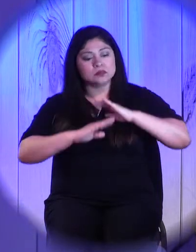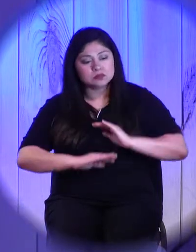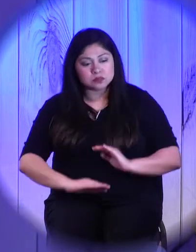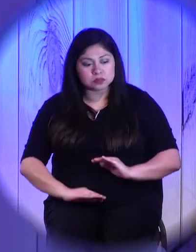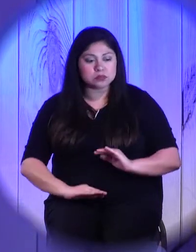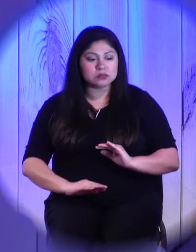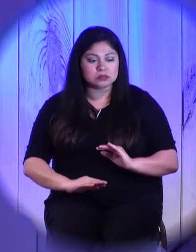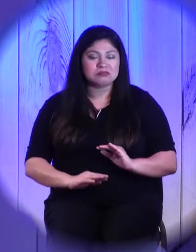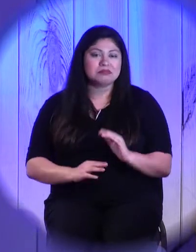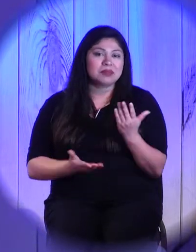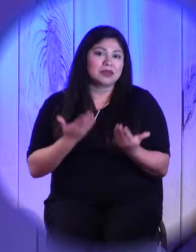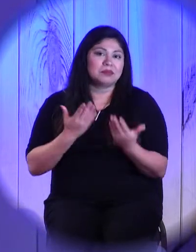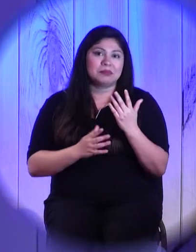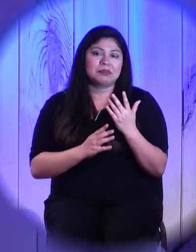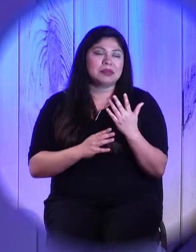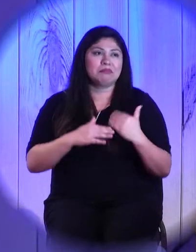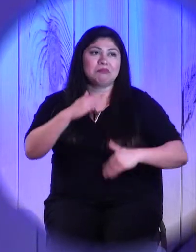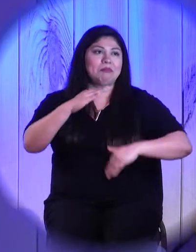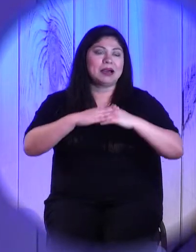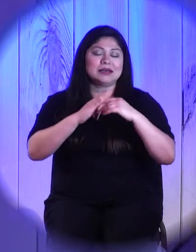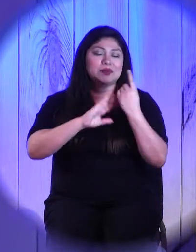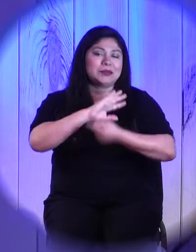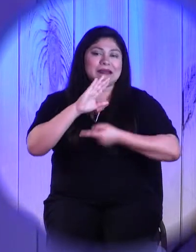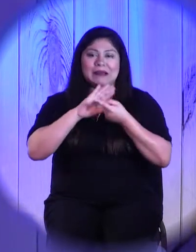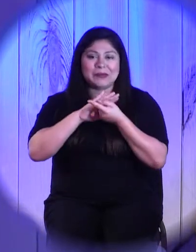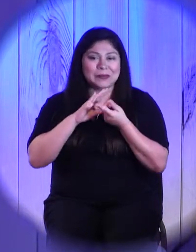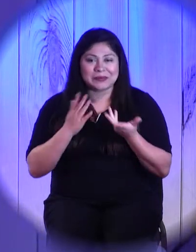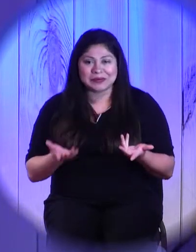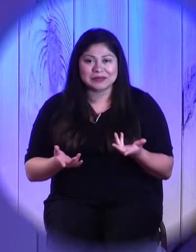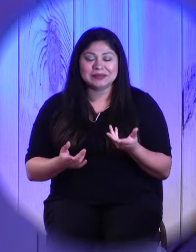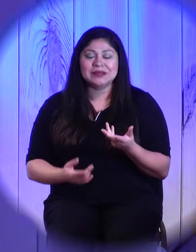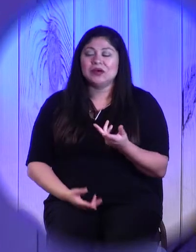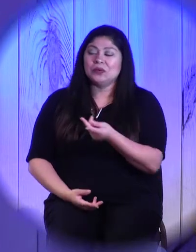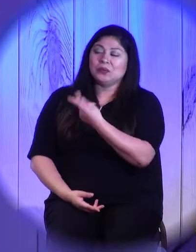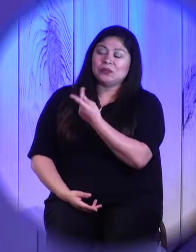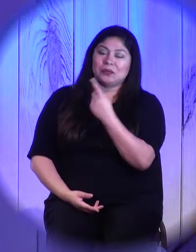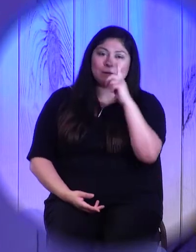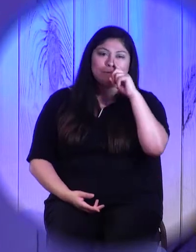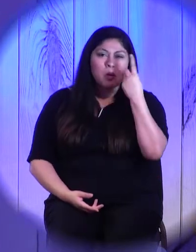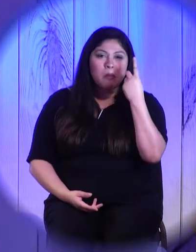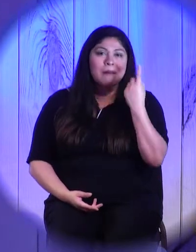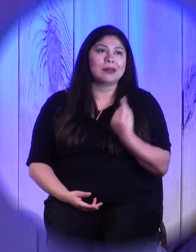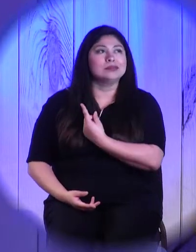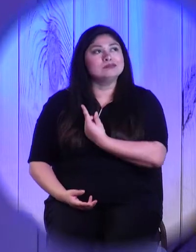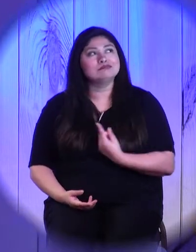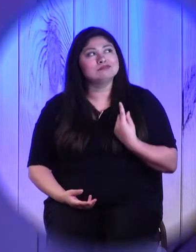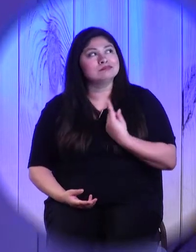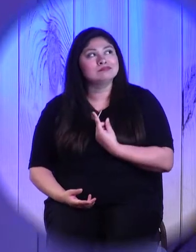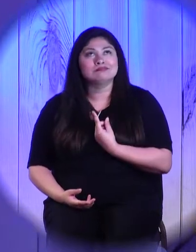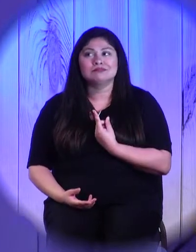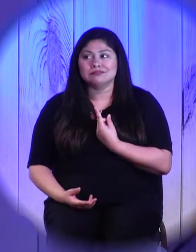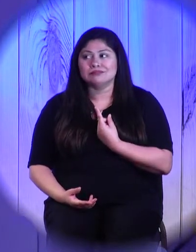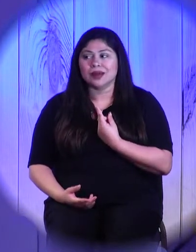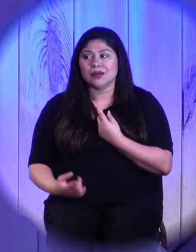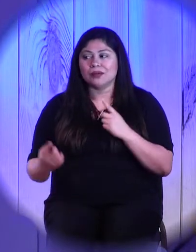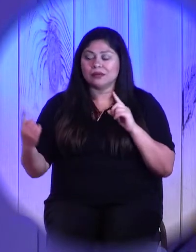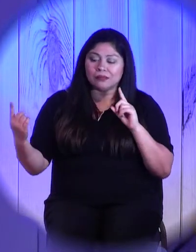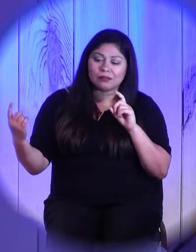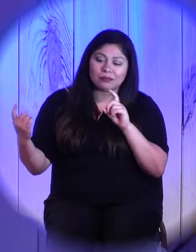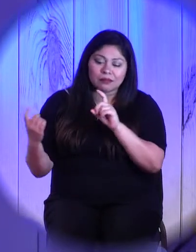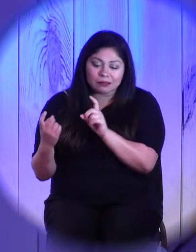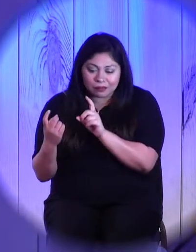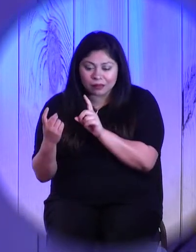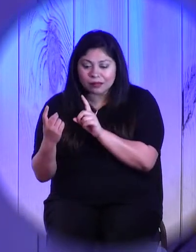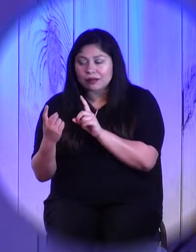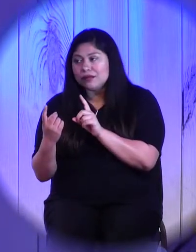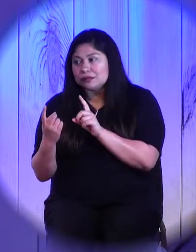minutes, at most an hour, we would find ourselves bored and alone, and we would go to the other, and really, in an